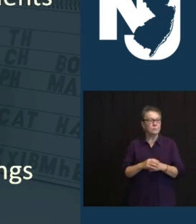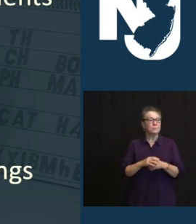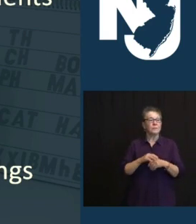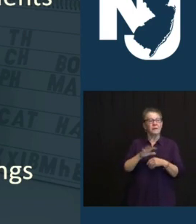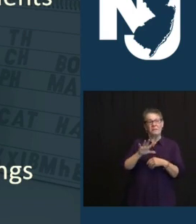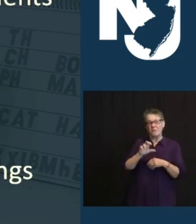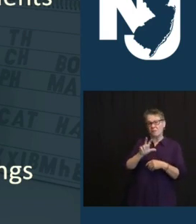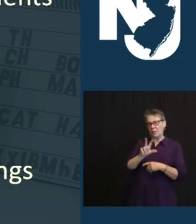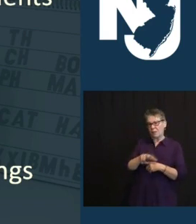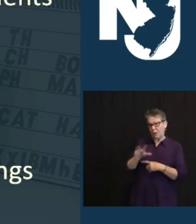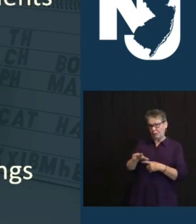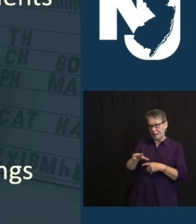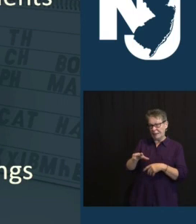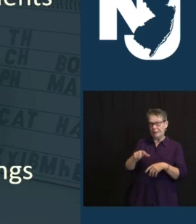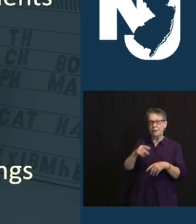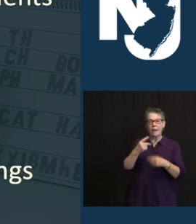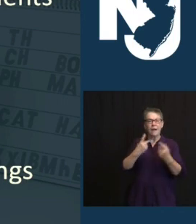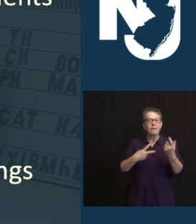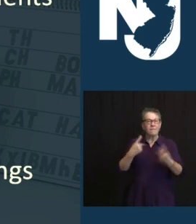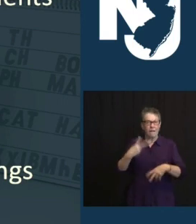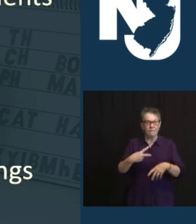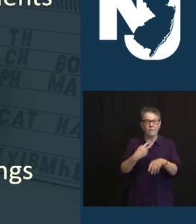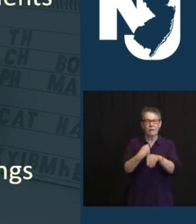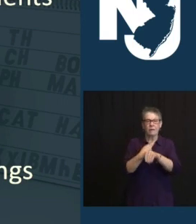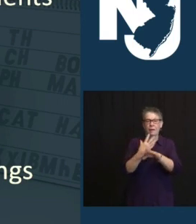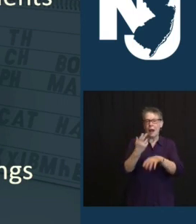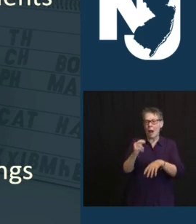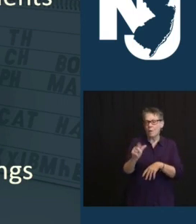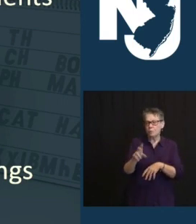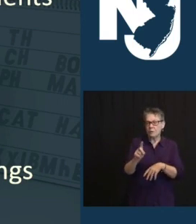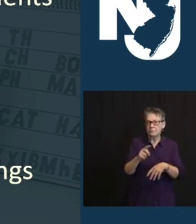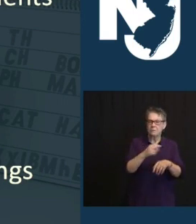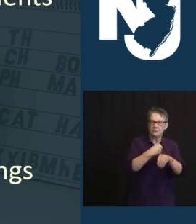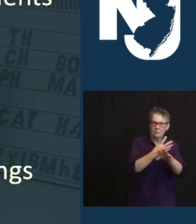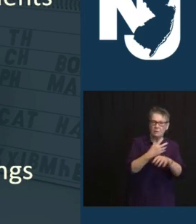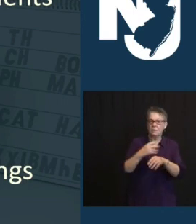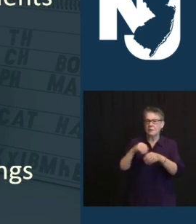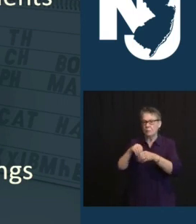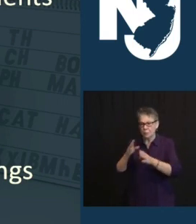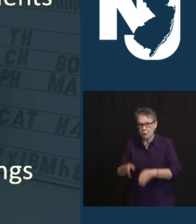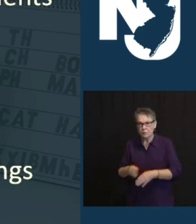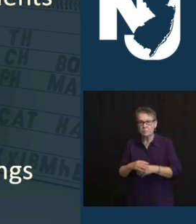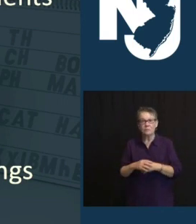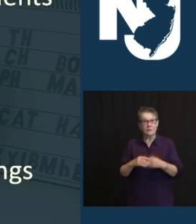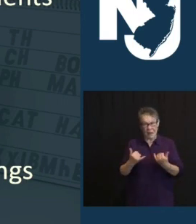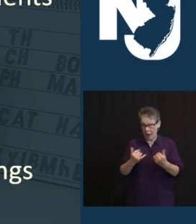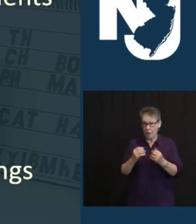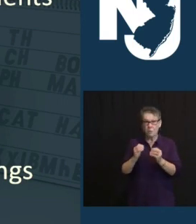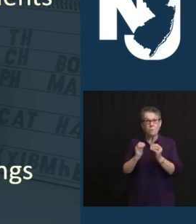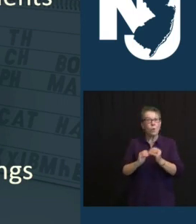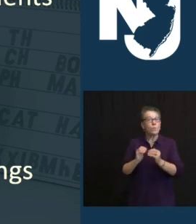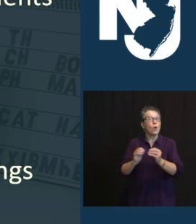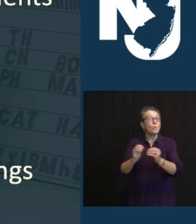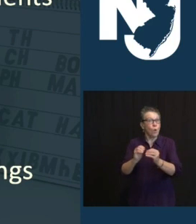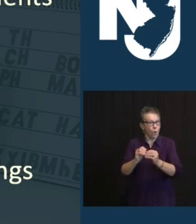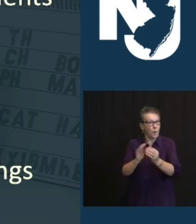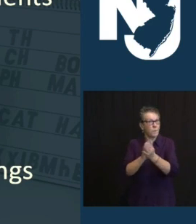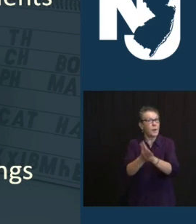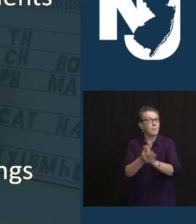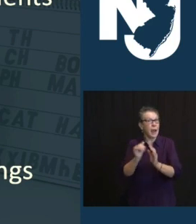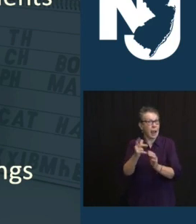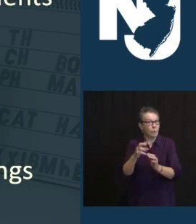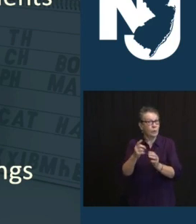THESE NUMBERS ARE BOTH UP SINCE, FROM THE LAST TIME WE GAVE A FULL REPORT THREE WEEKS AGO, I THINK AT THIS POINT BY 15